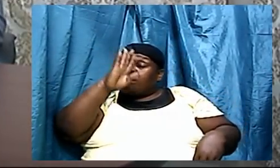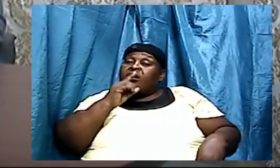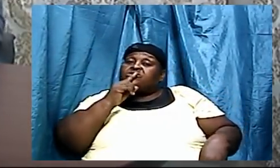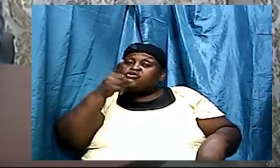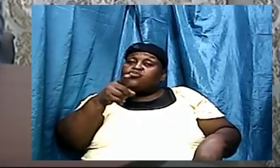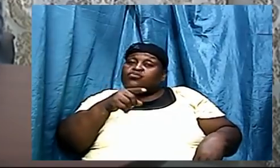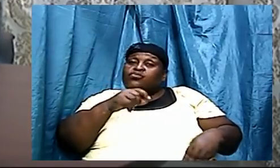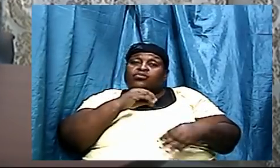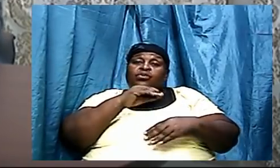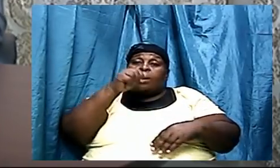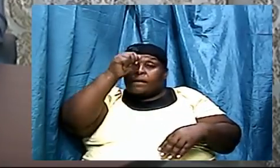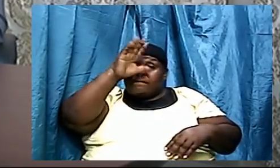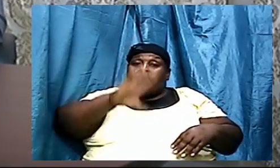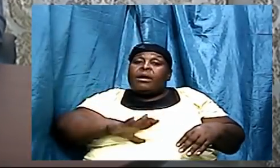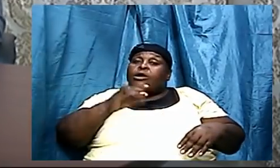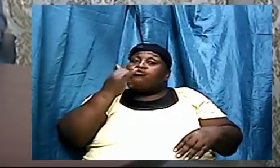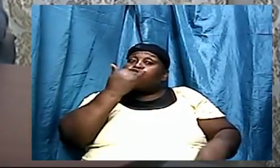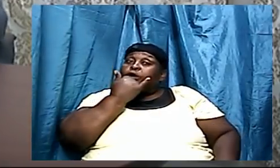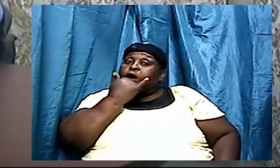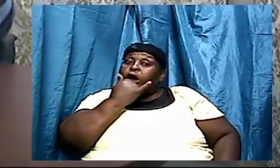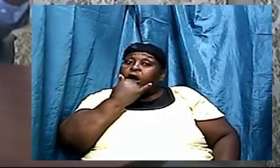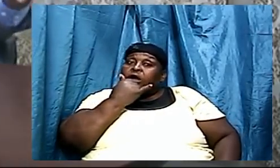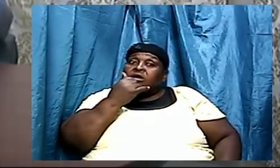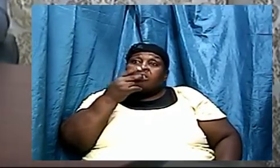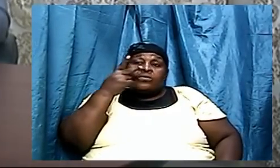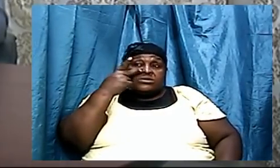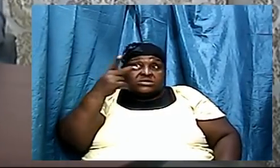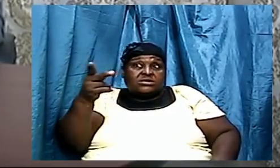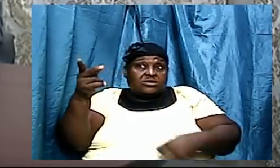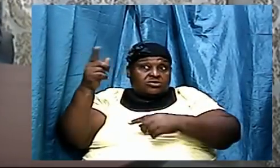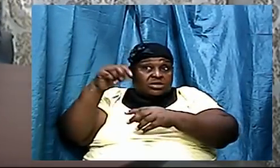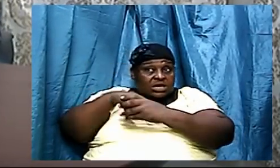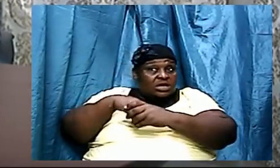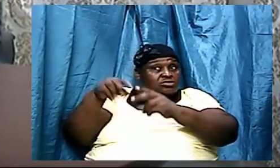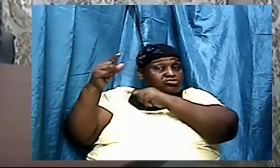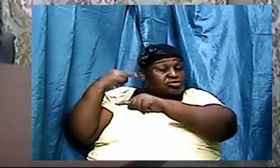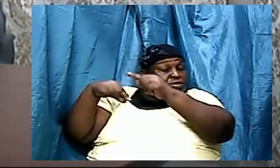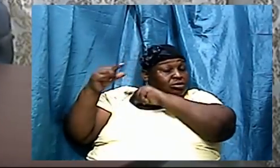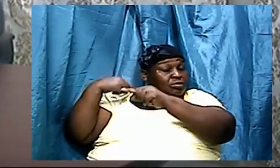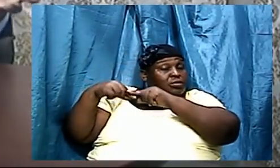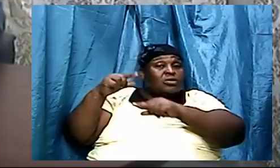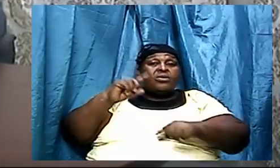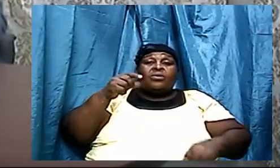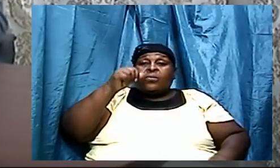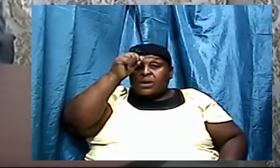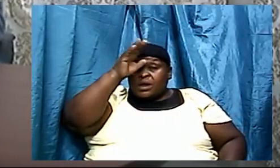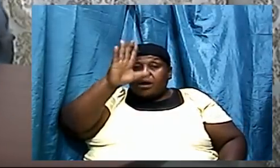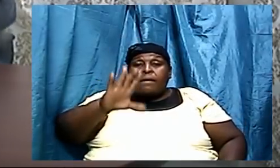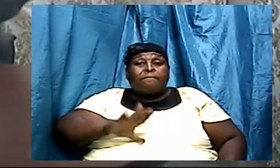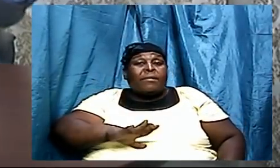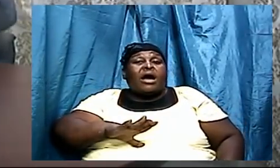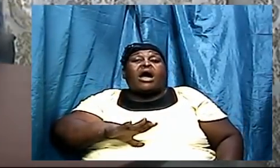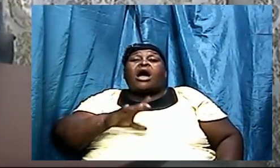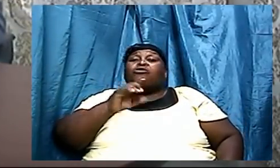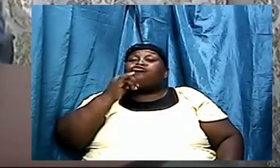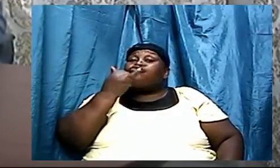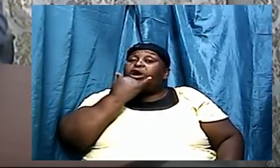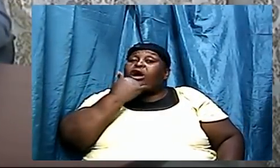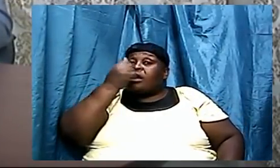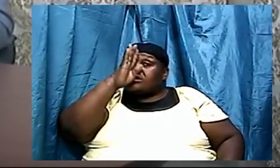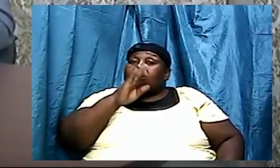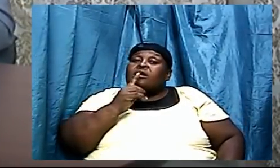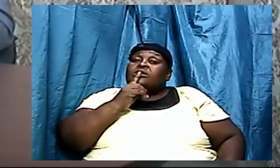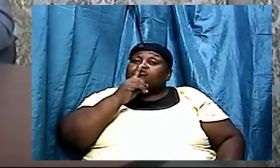and man was wrong we see it in geology where man was where God was true